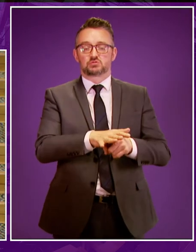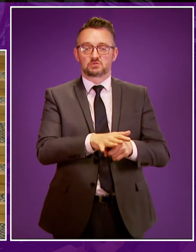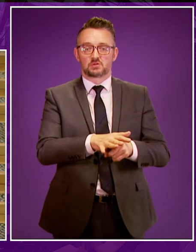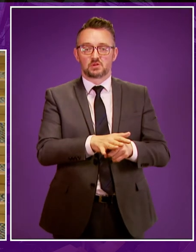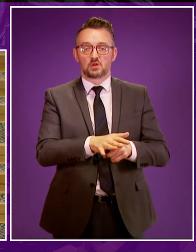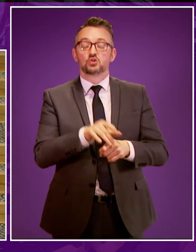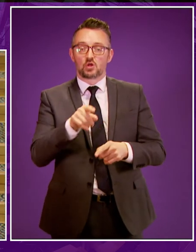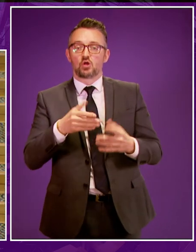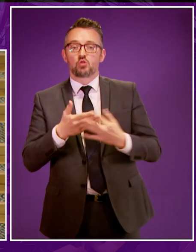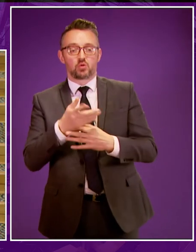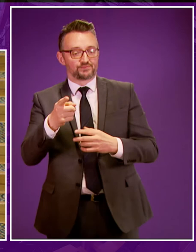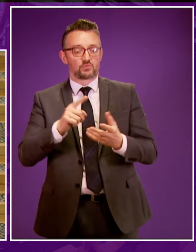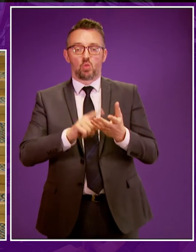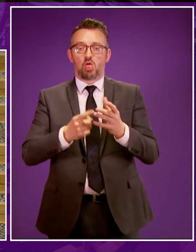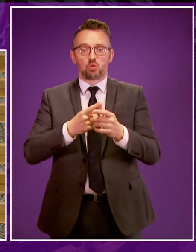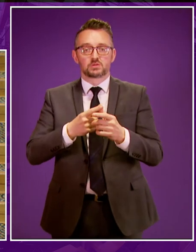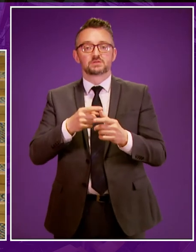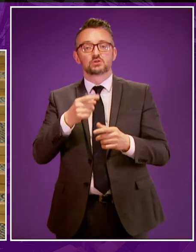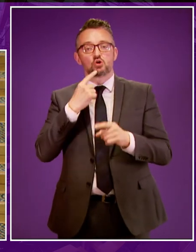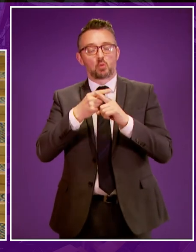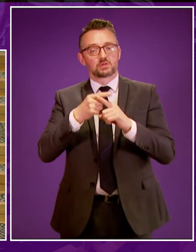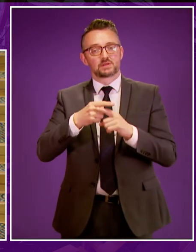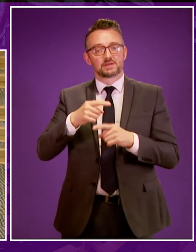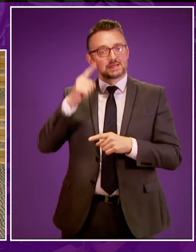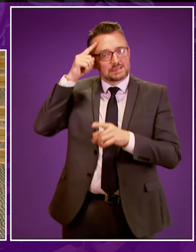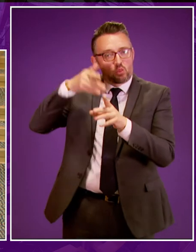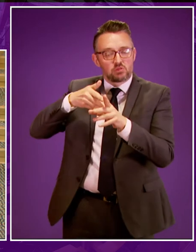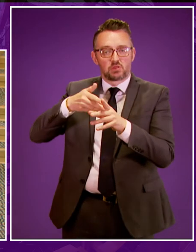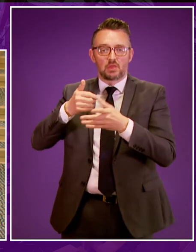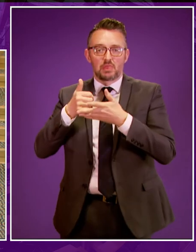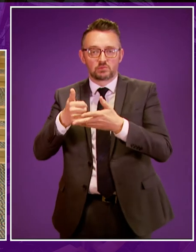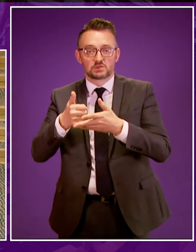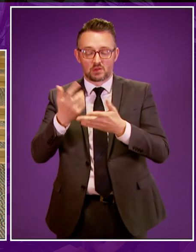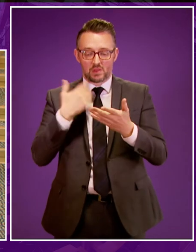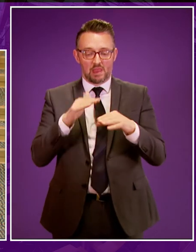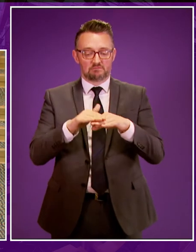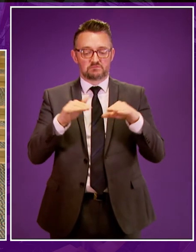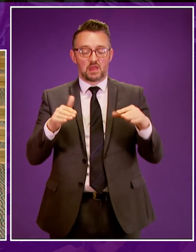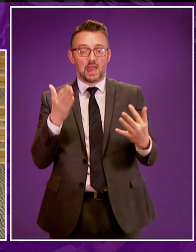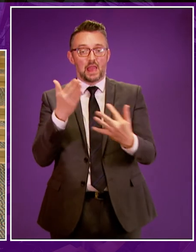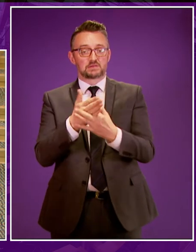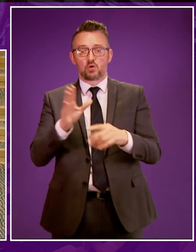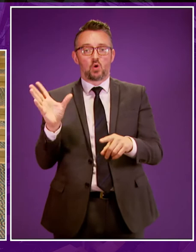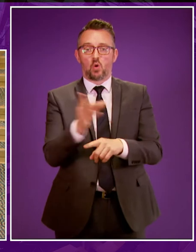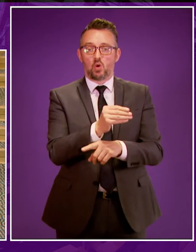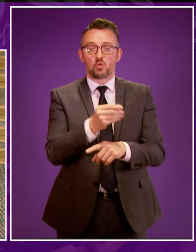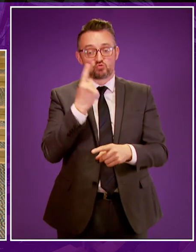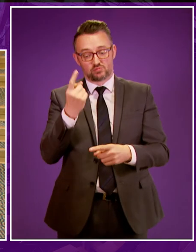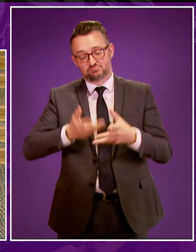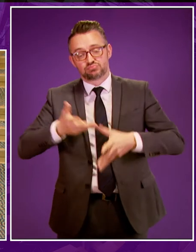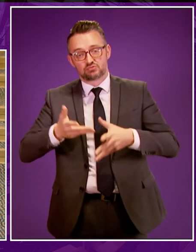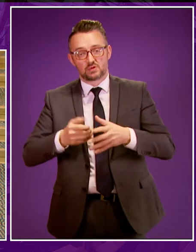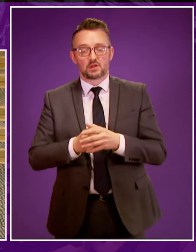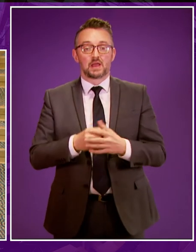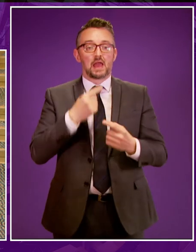and integration authorities should take action so that psychological therapies can be offered on a fair and equal basis to BSL users develop information